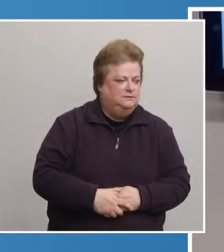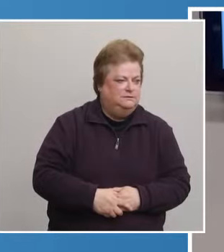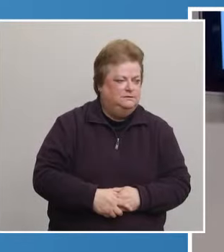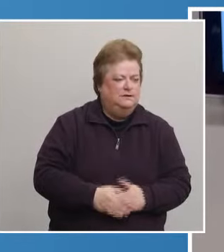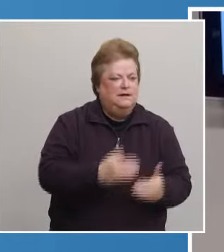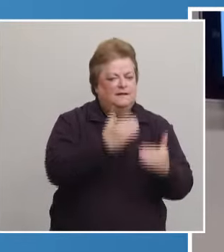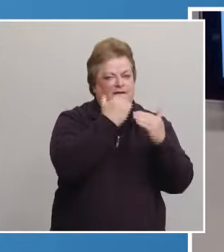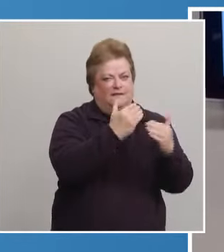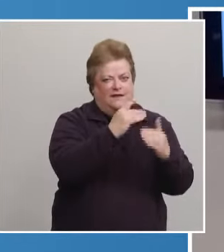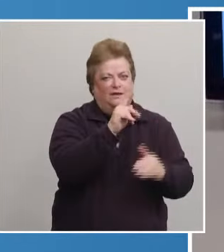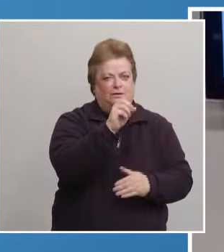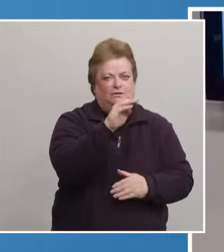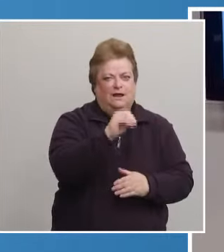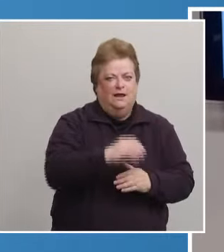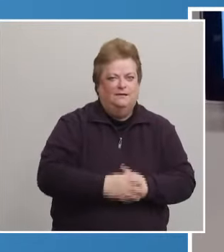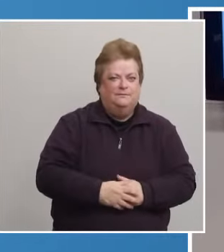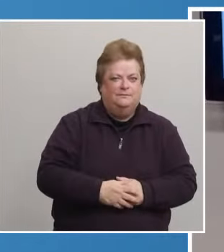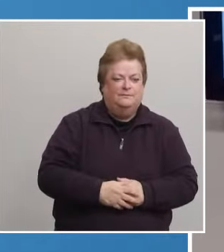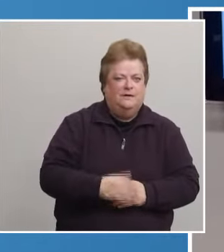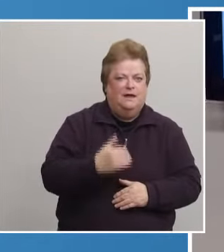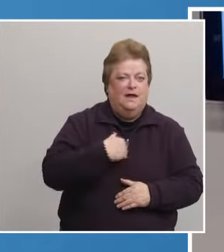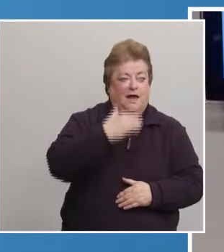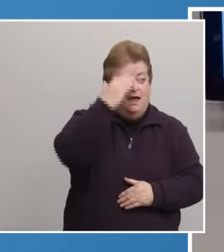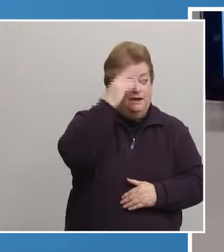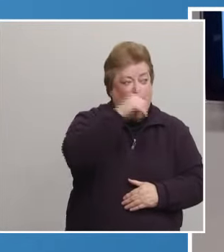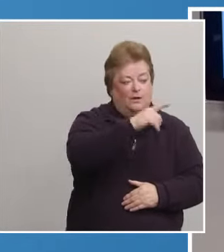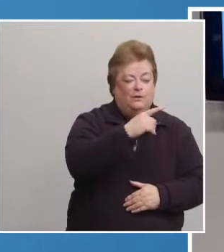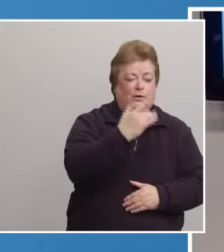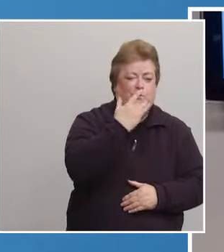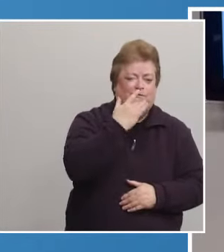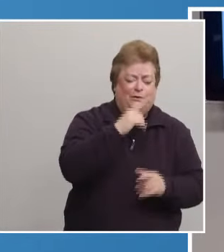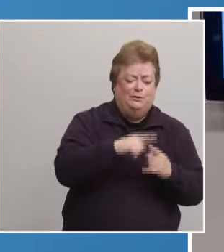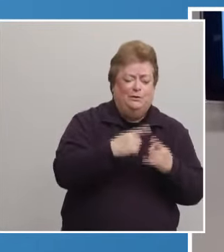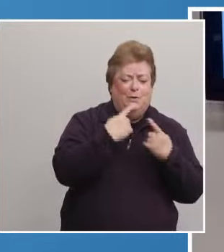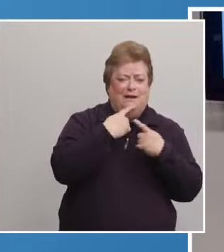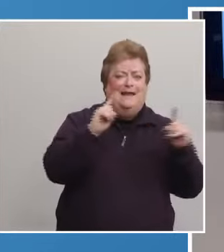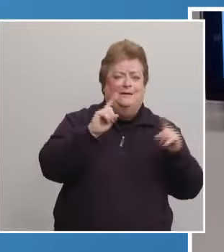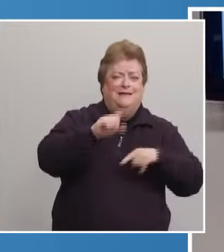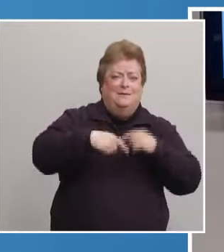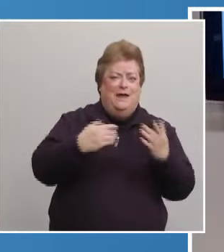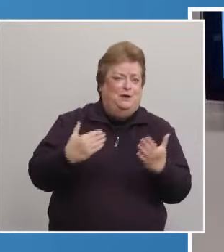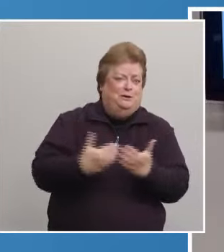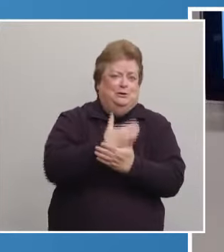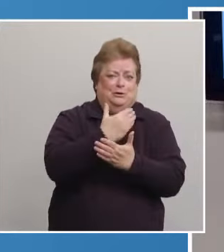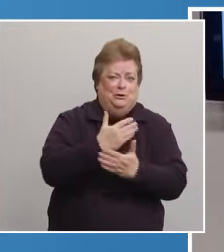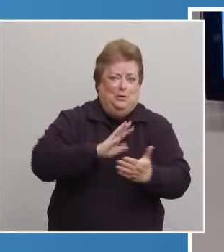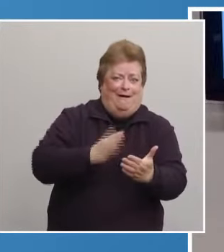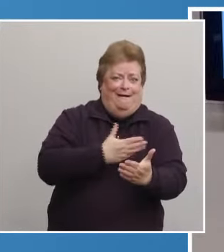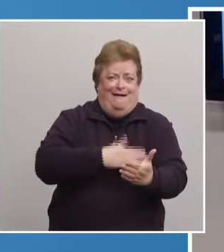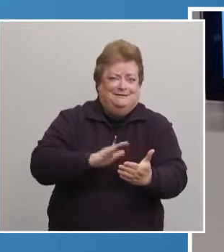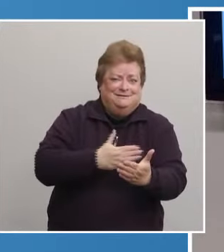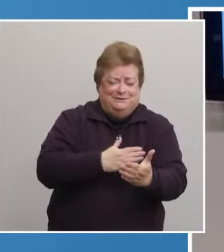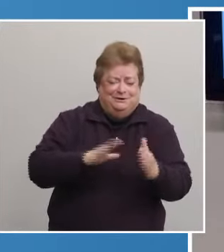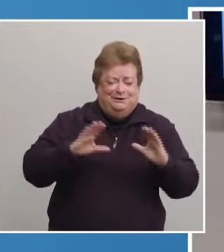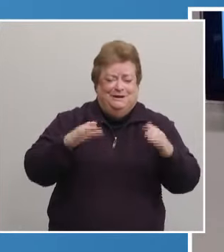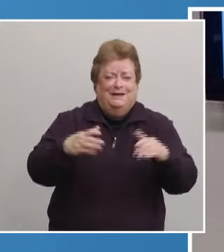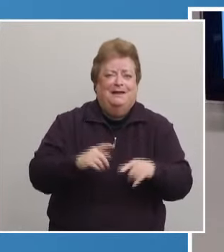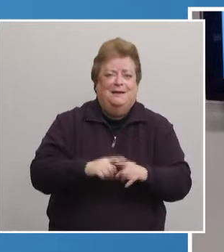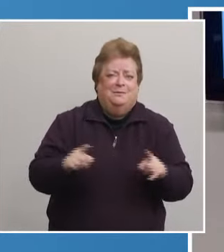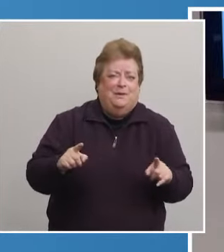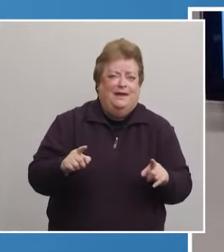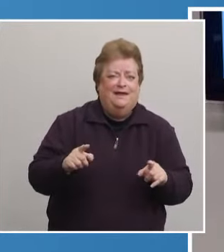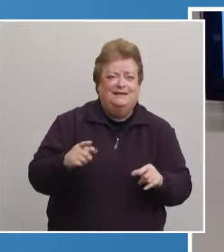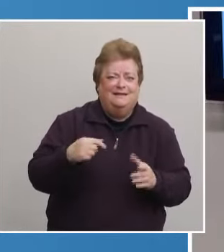Thank you, Tom. I know you'd rather be announcing a big new concert, but these clinics are really a major step